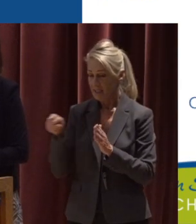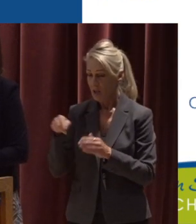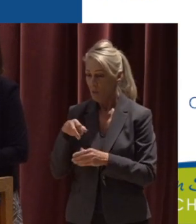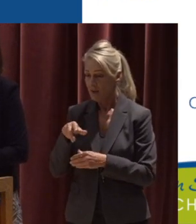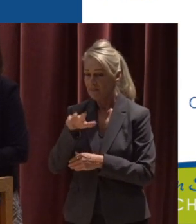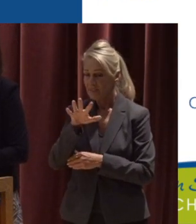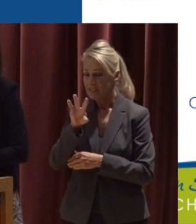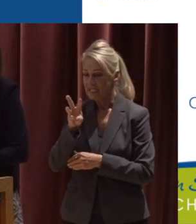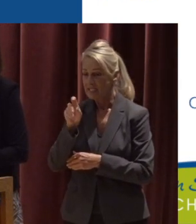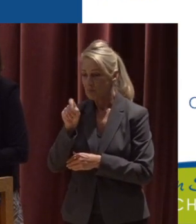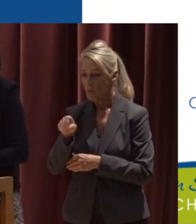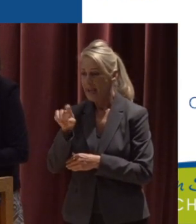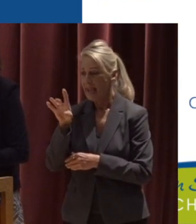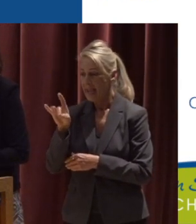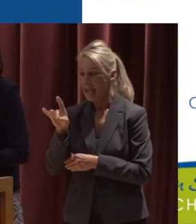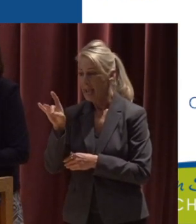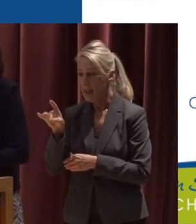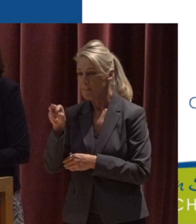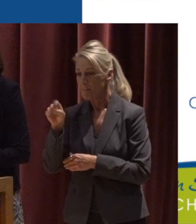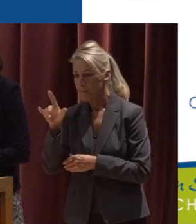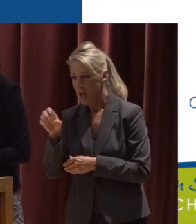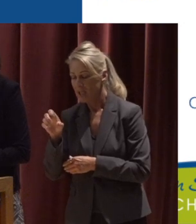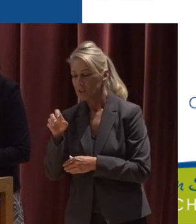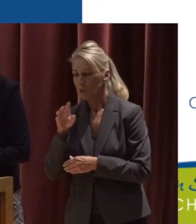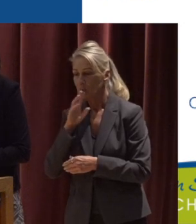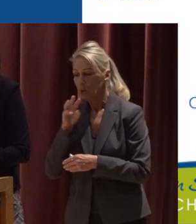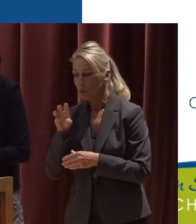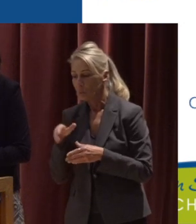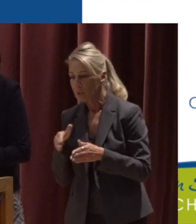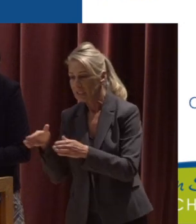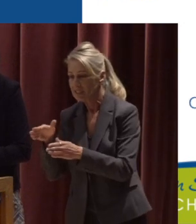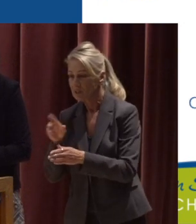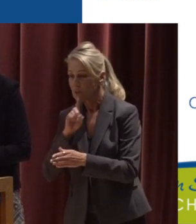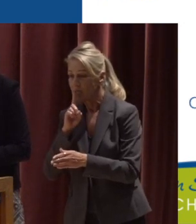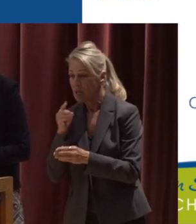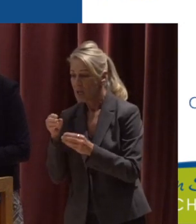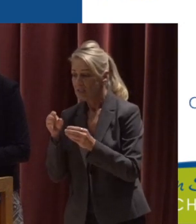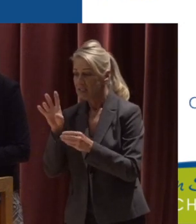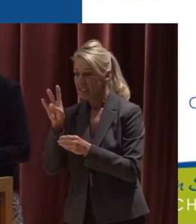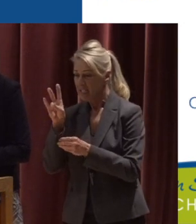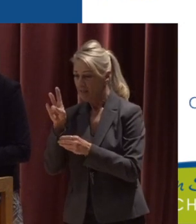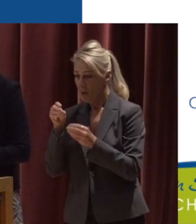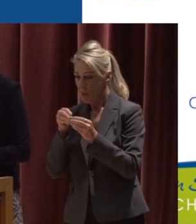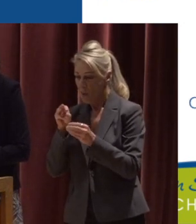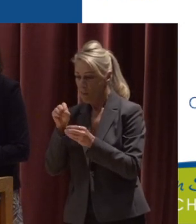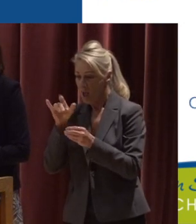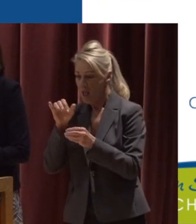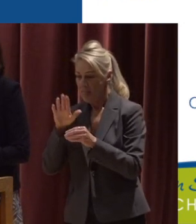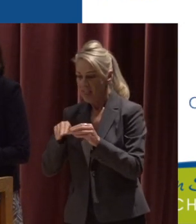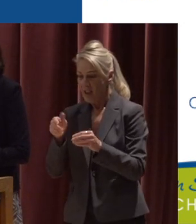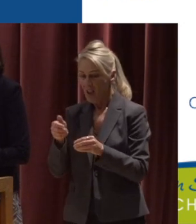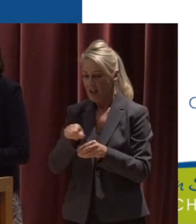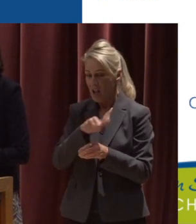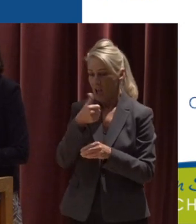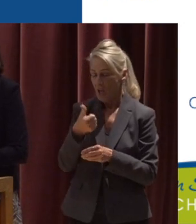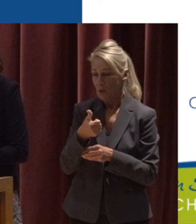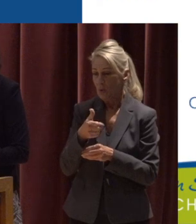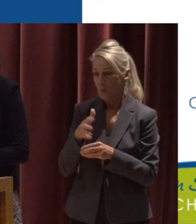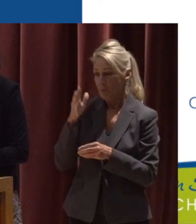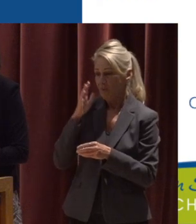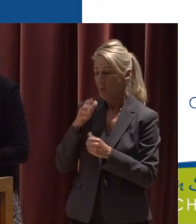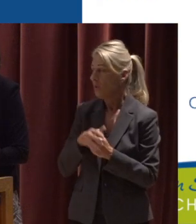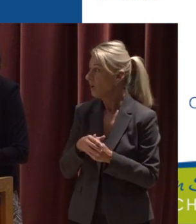56.88 miles of creek Which is actually about seven more miles than any stream crew had walked before Part of this because